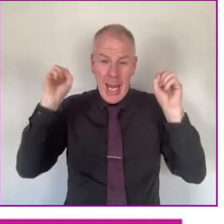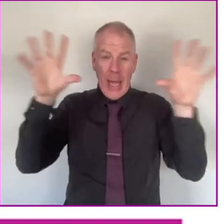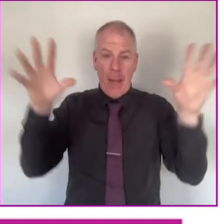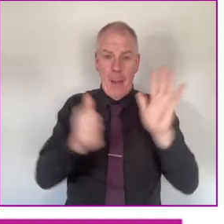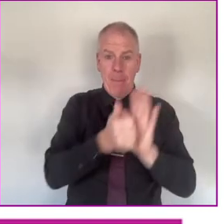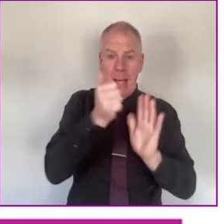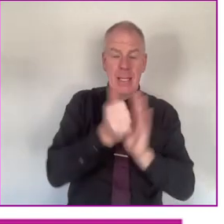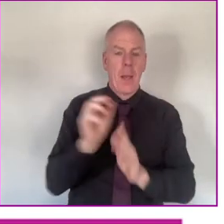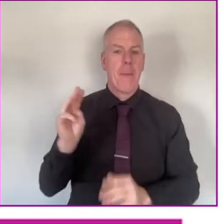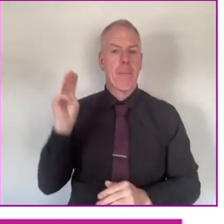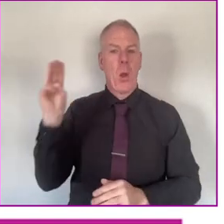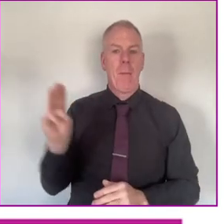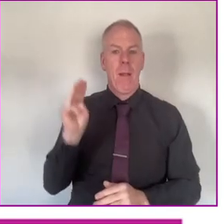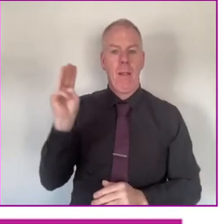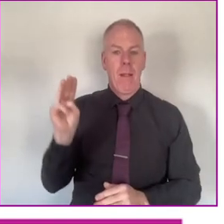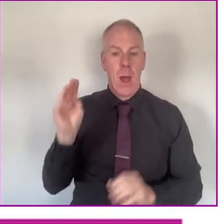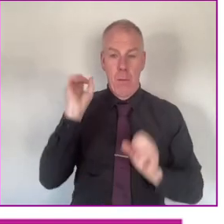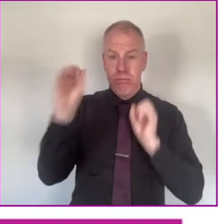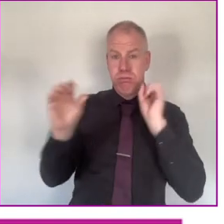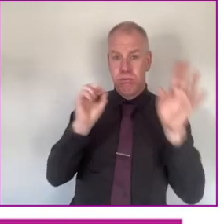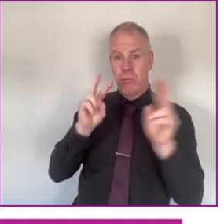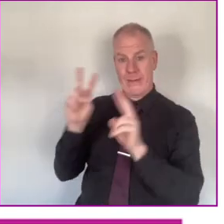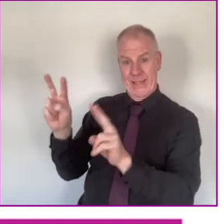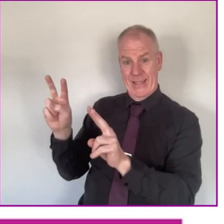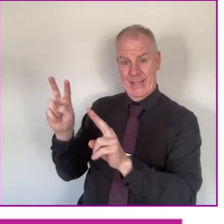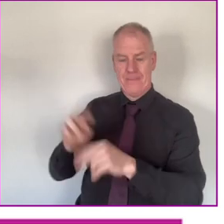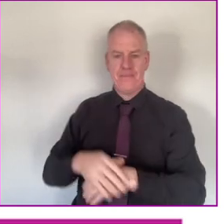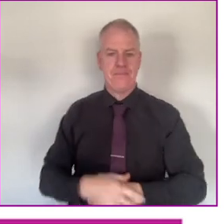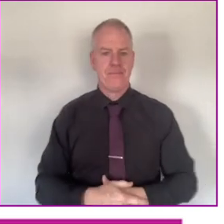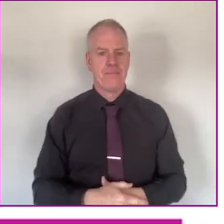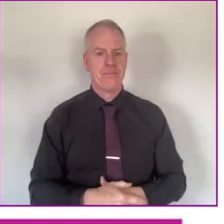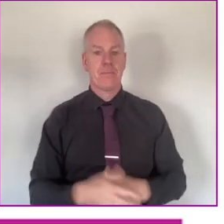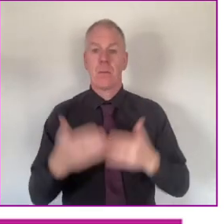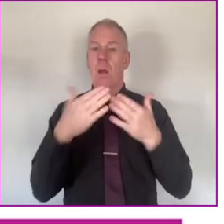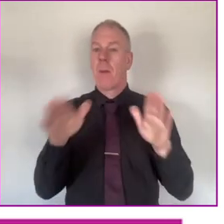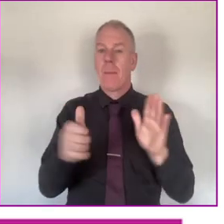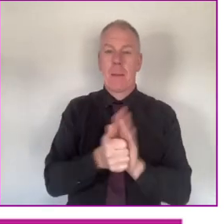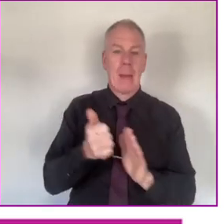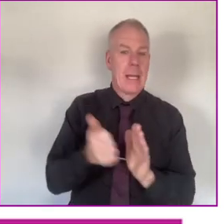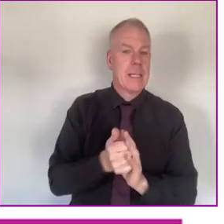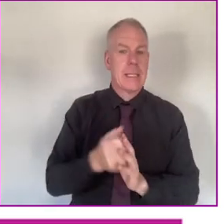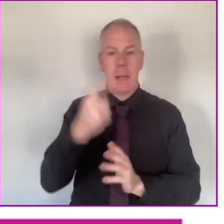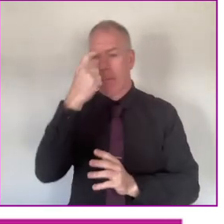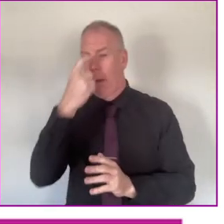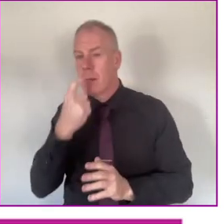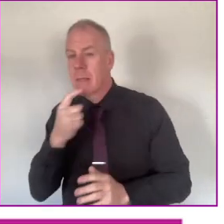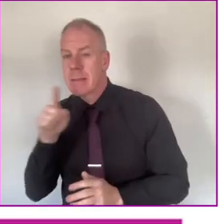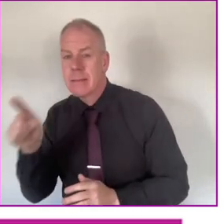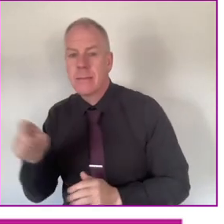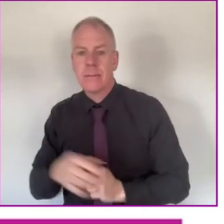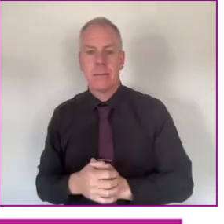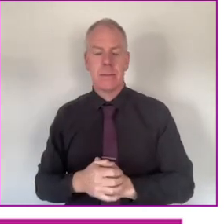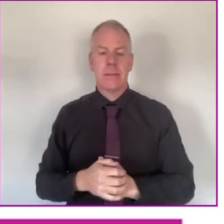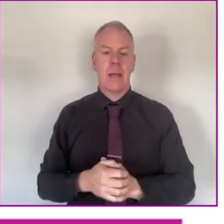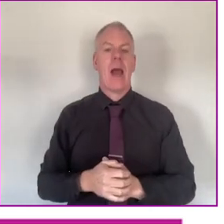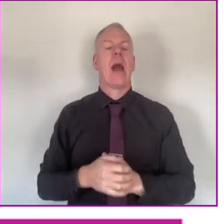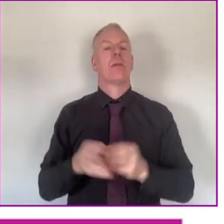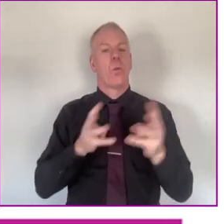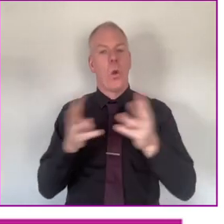lit up loads of buildings, purple, public buildings, public monuments,